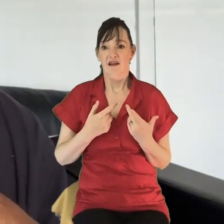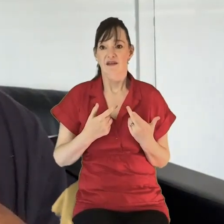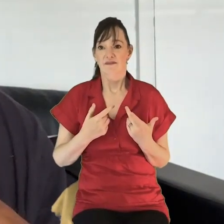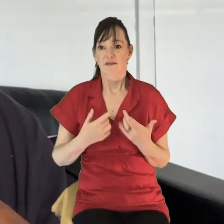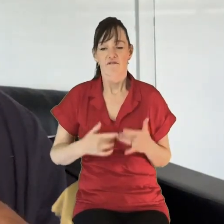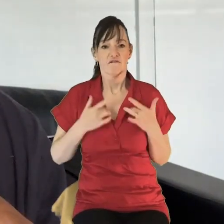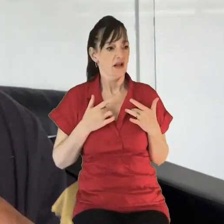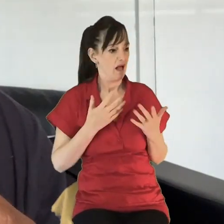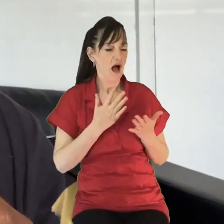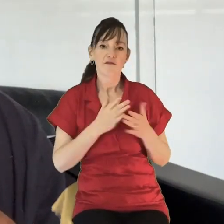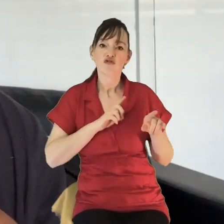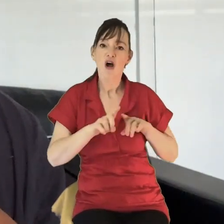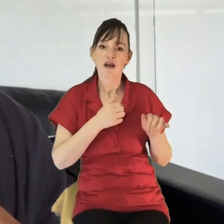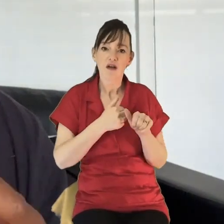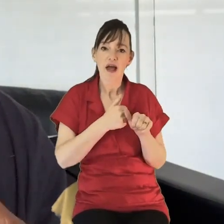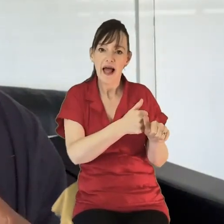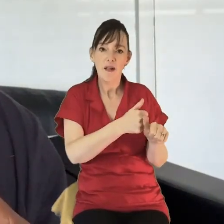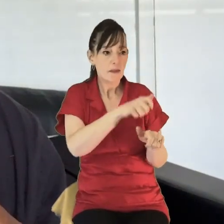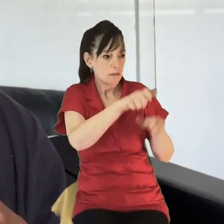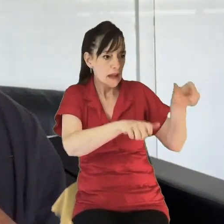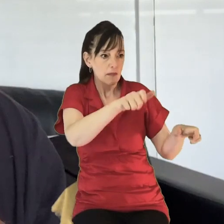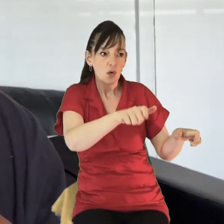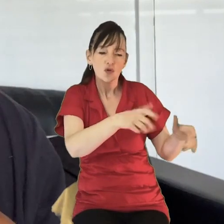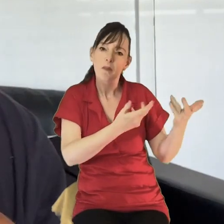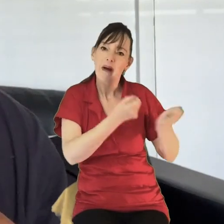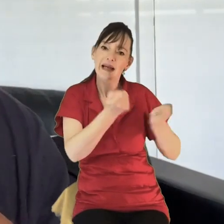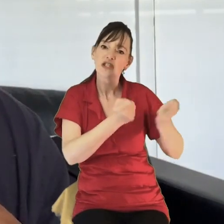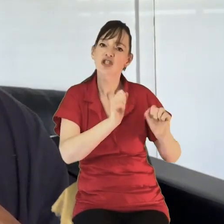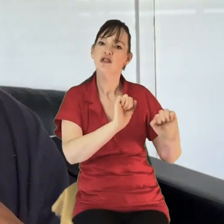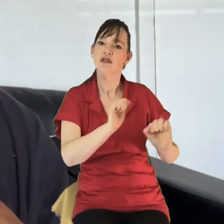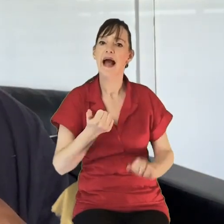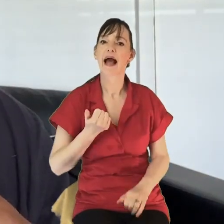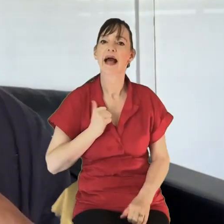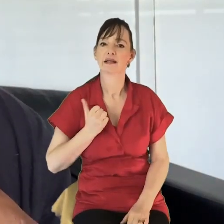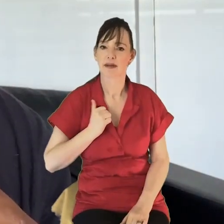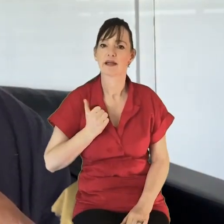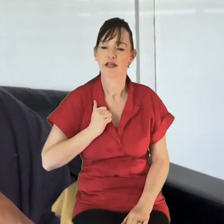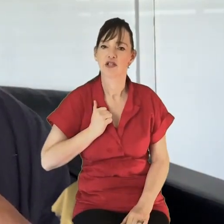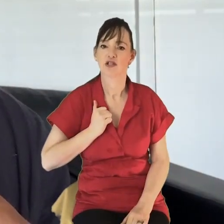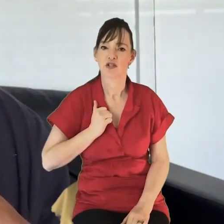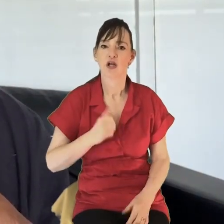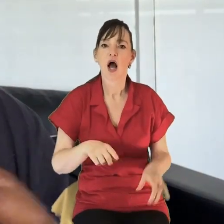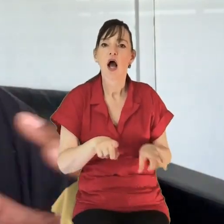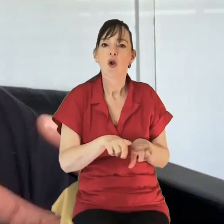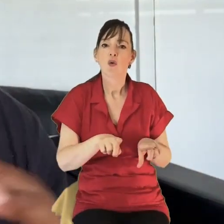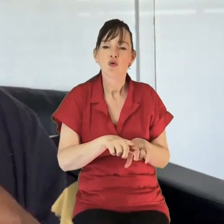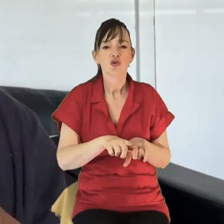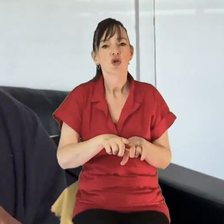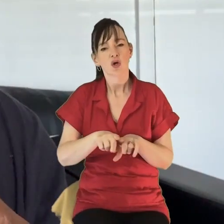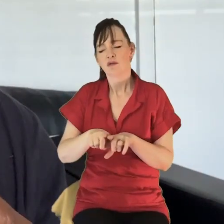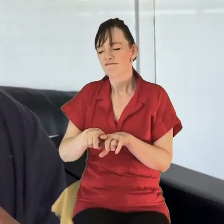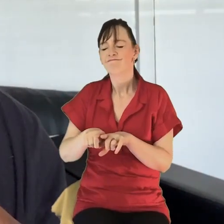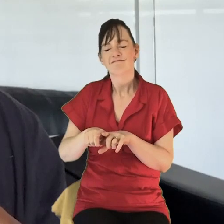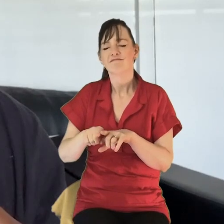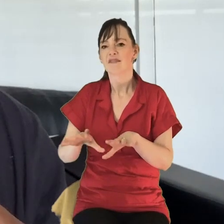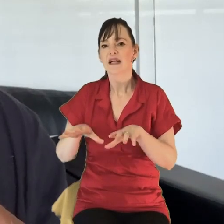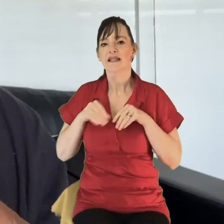helping people to just manage their expectations and to really come to terms with